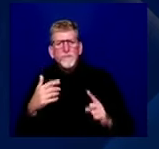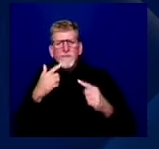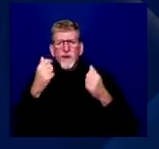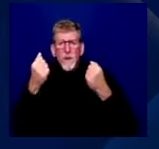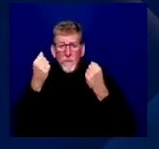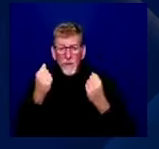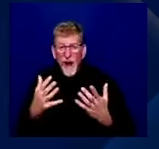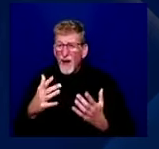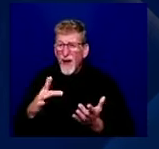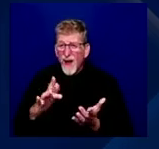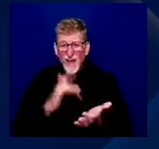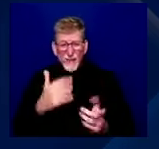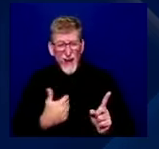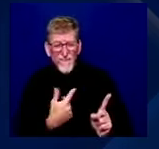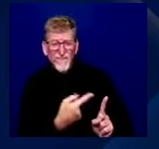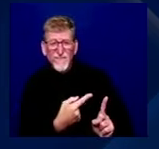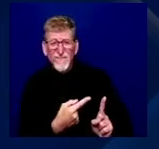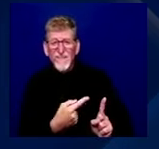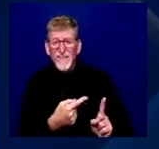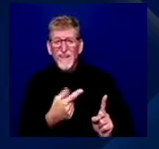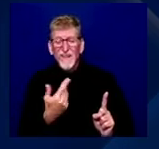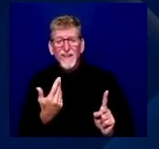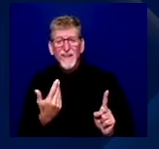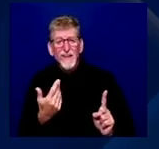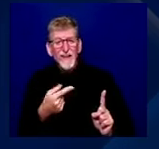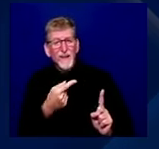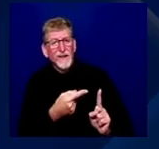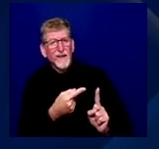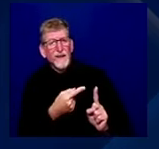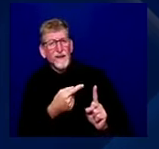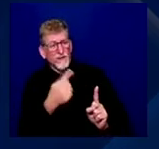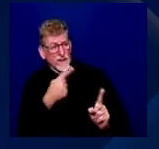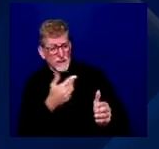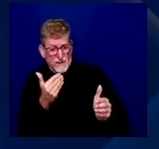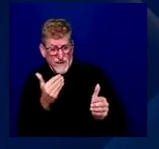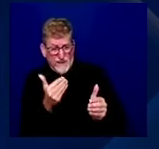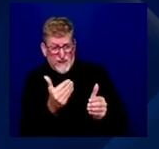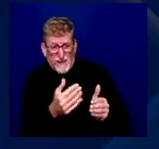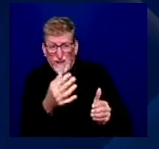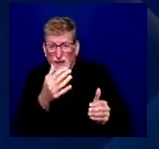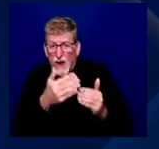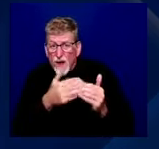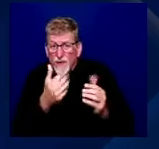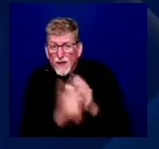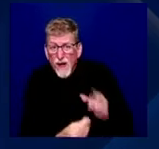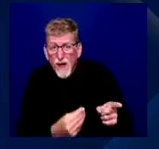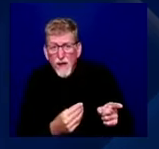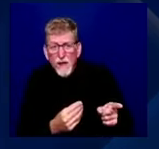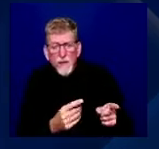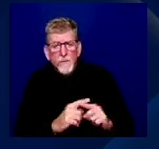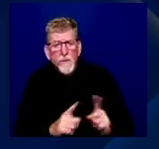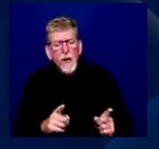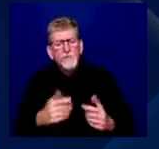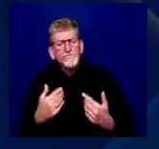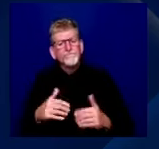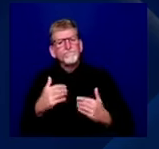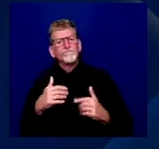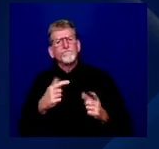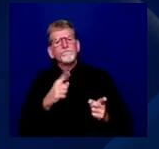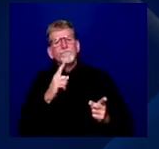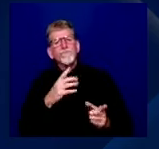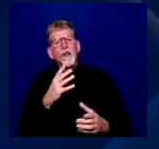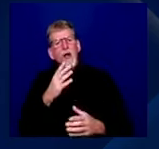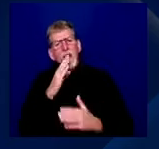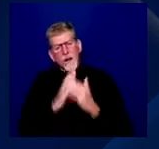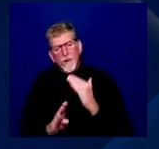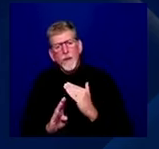to see how close she was to, to, to passing, it was a humbling and a grounding experience. And it was, it was only after she shared